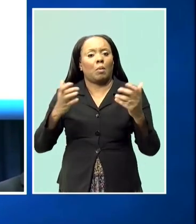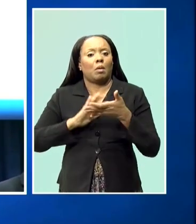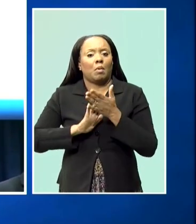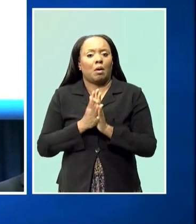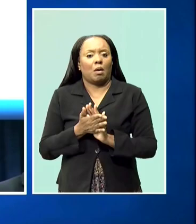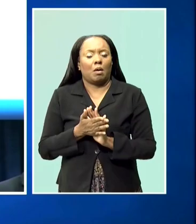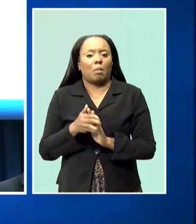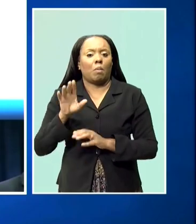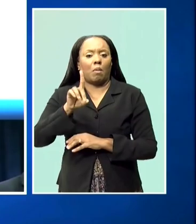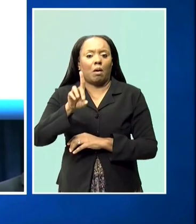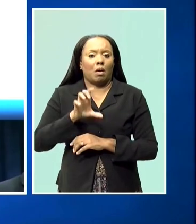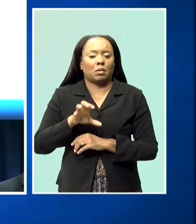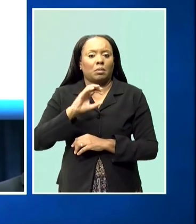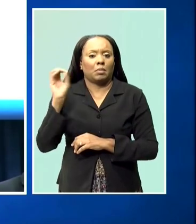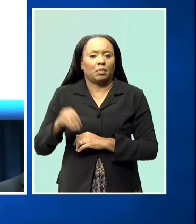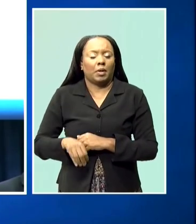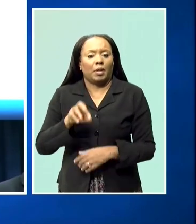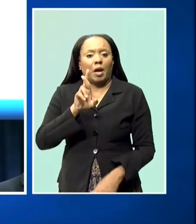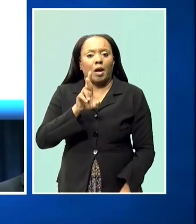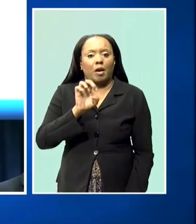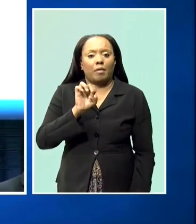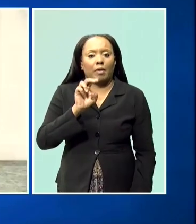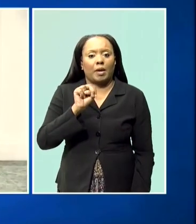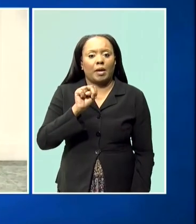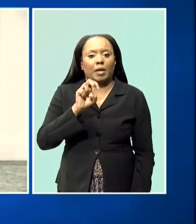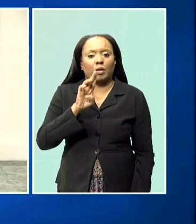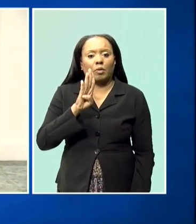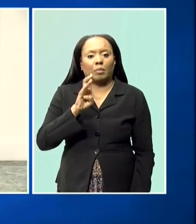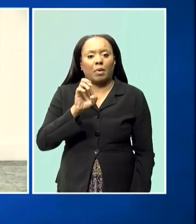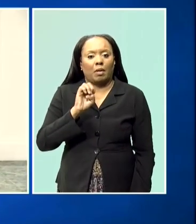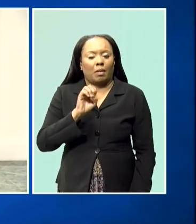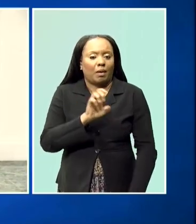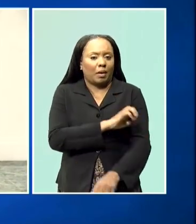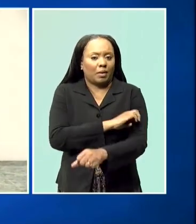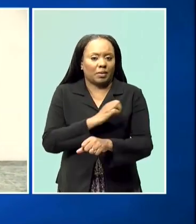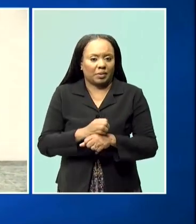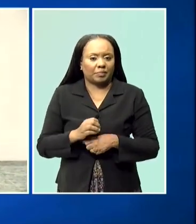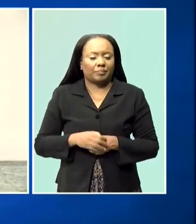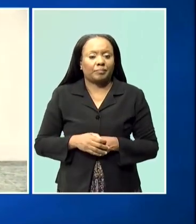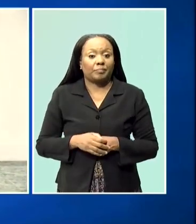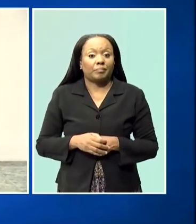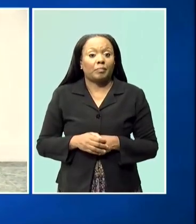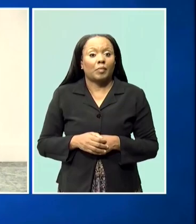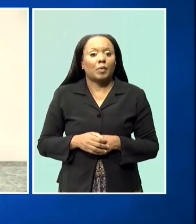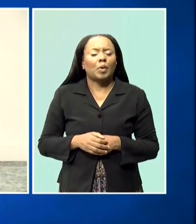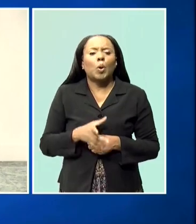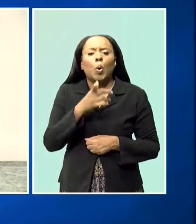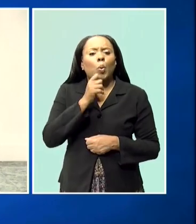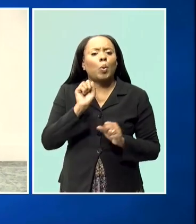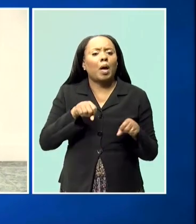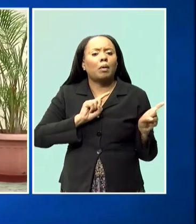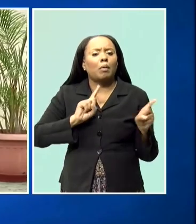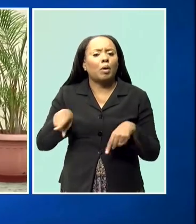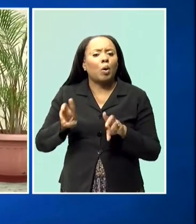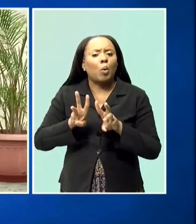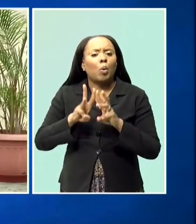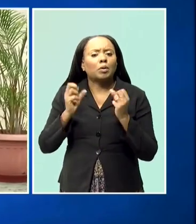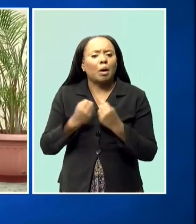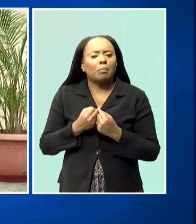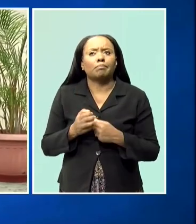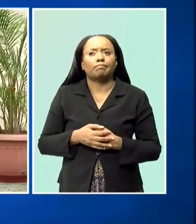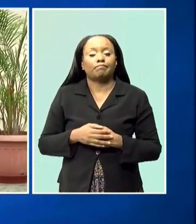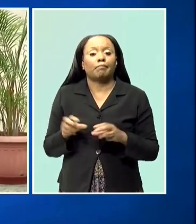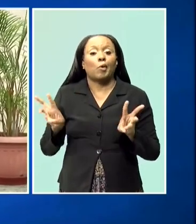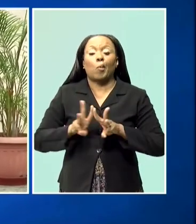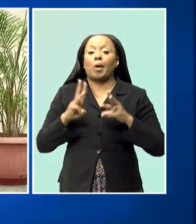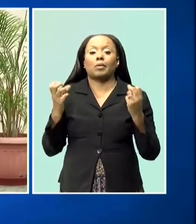energy sources is realized. The workshop is open to the public, the minister said. It was a